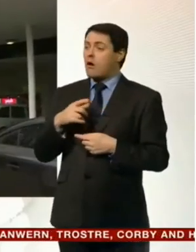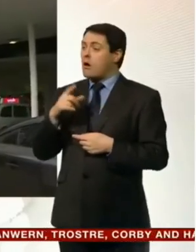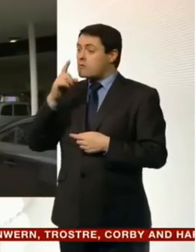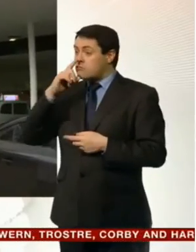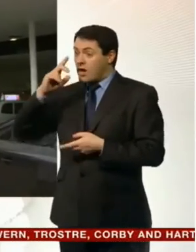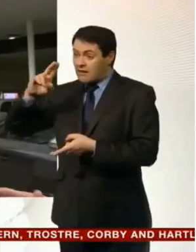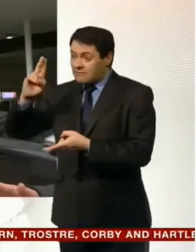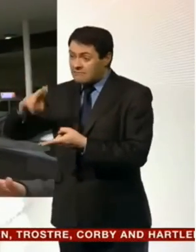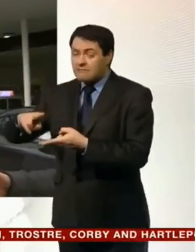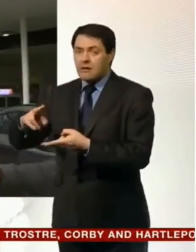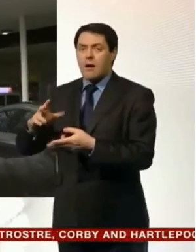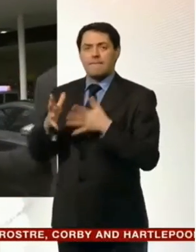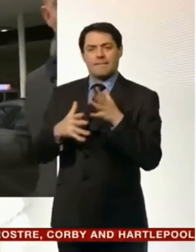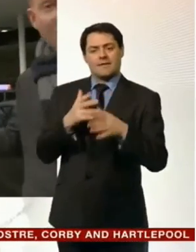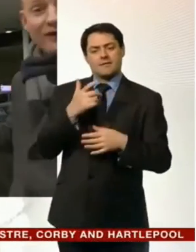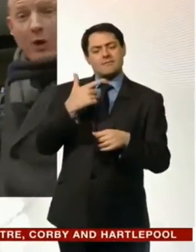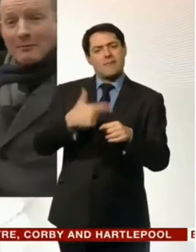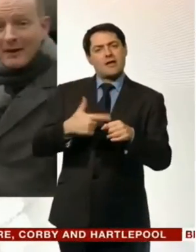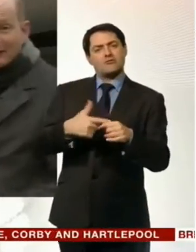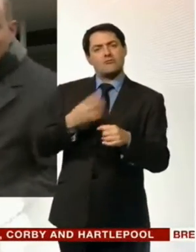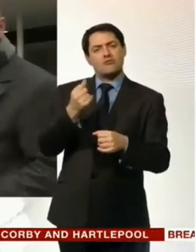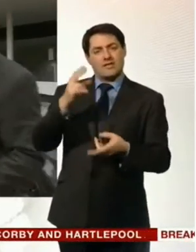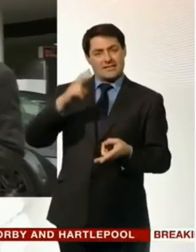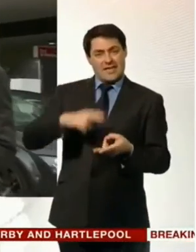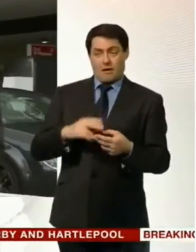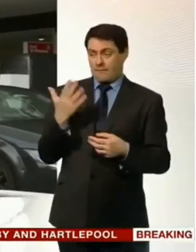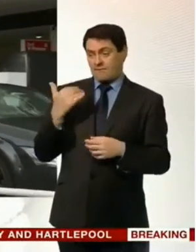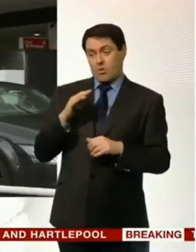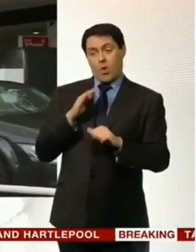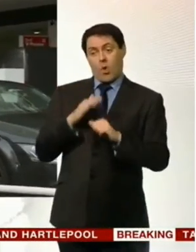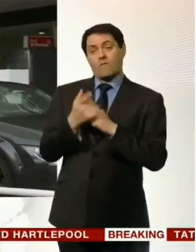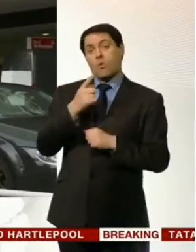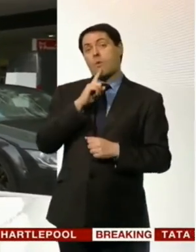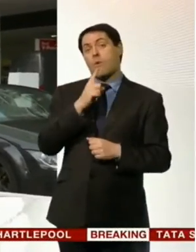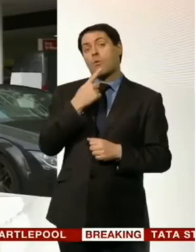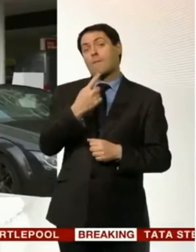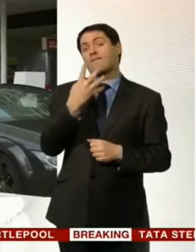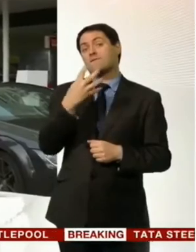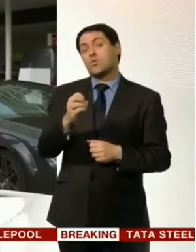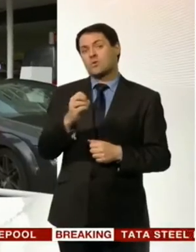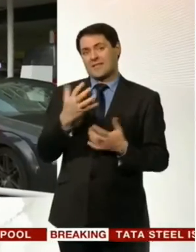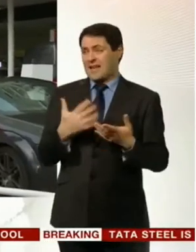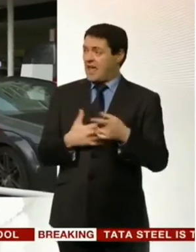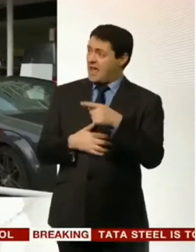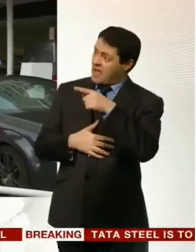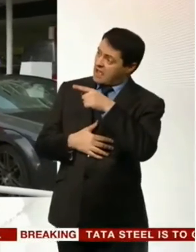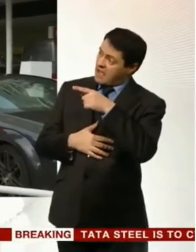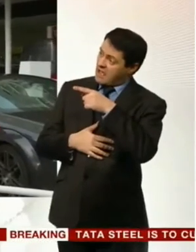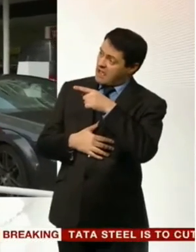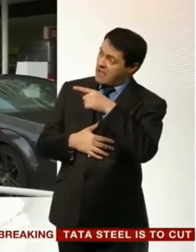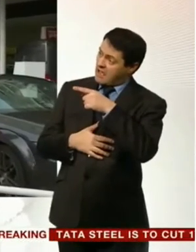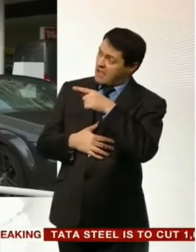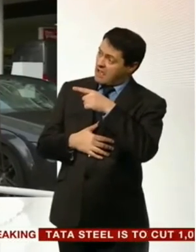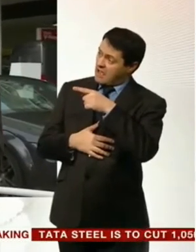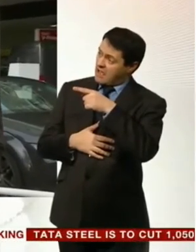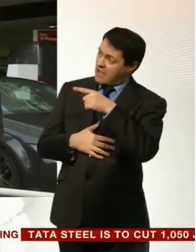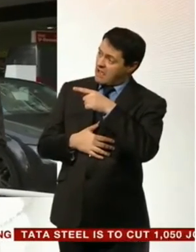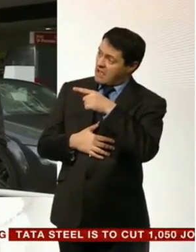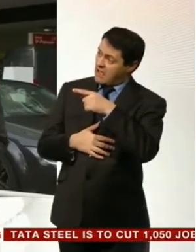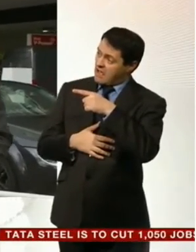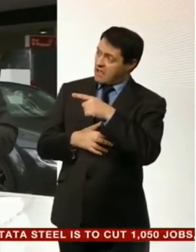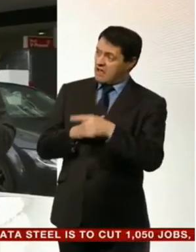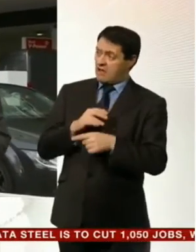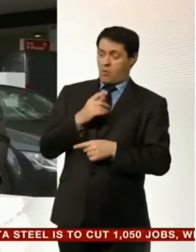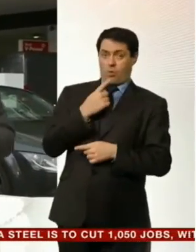price petrol down from over £1.40 a litre to an average of well slightly less than that just over a